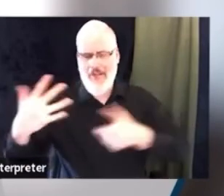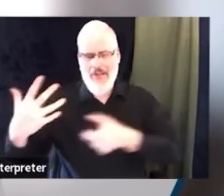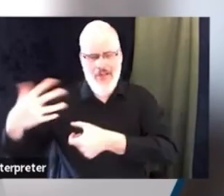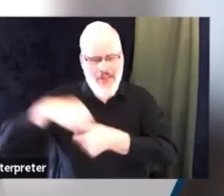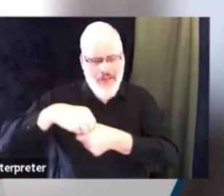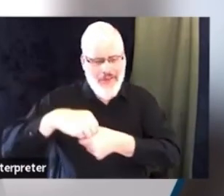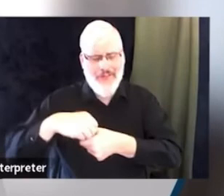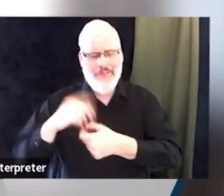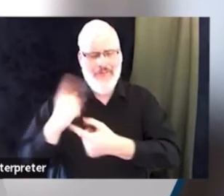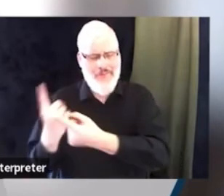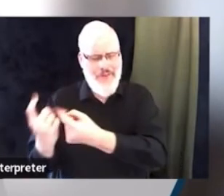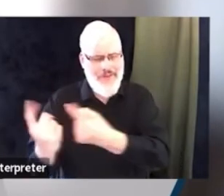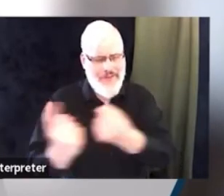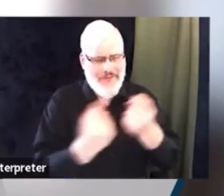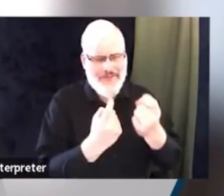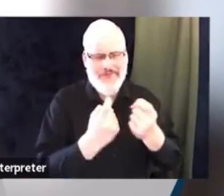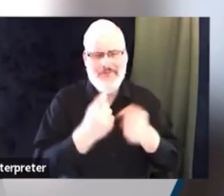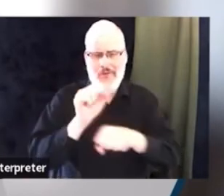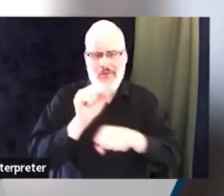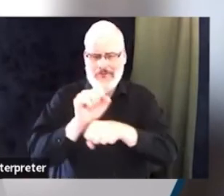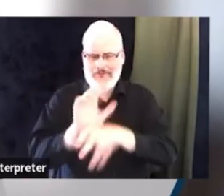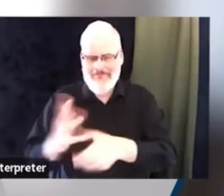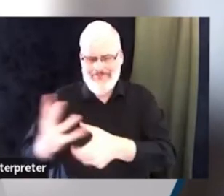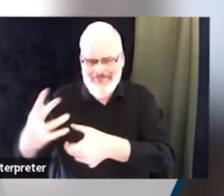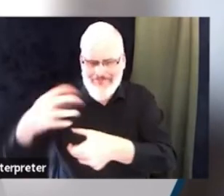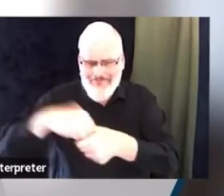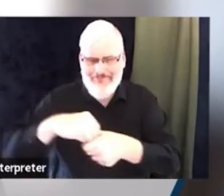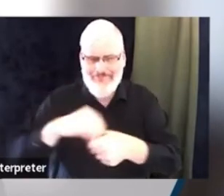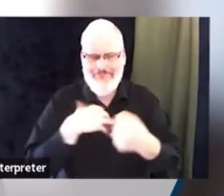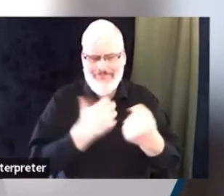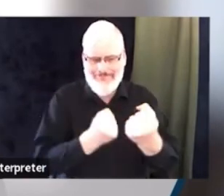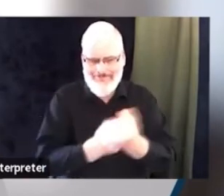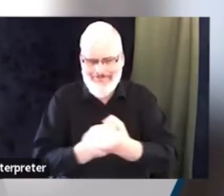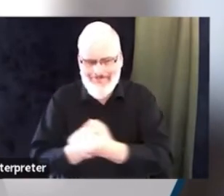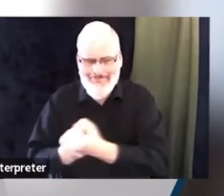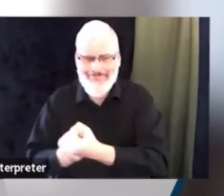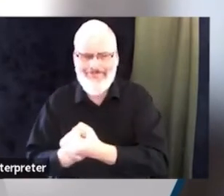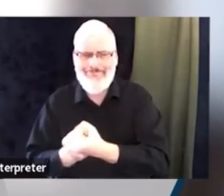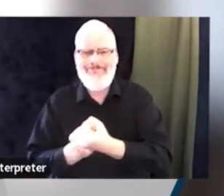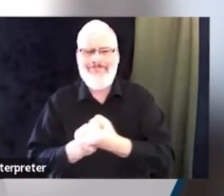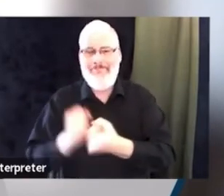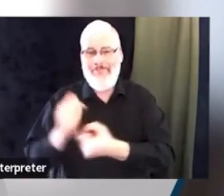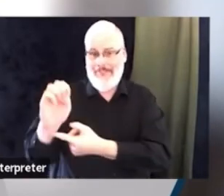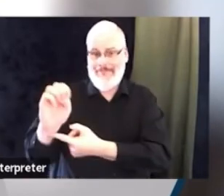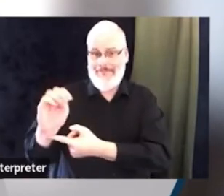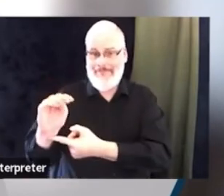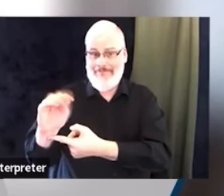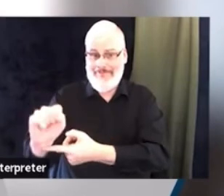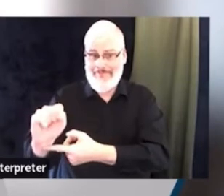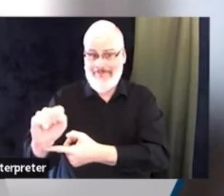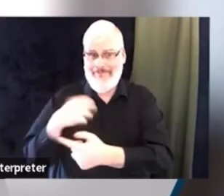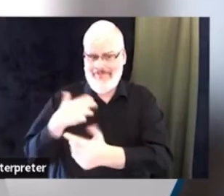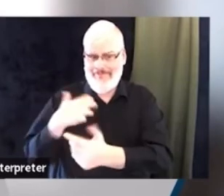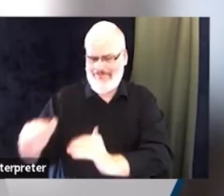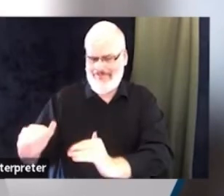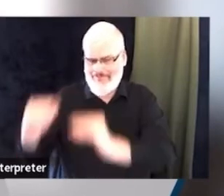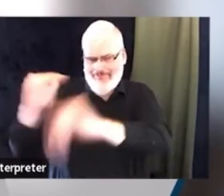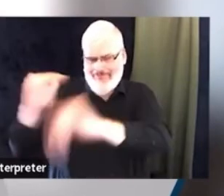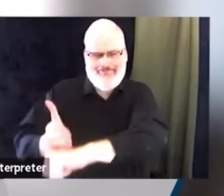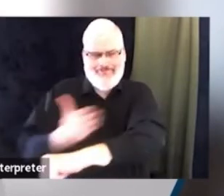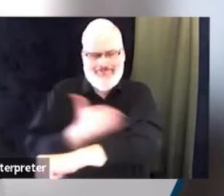the enhancement of our EMS services, and employee development. Those are absolutely my long-term vision.